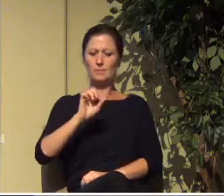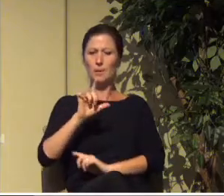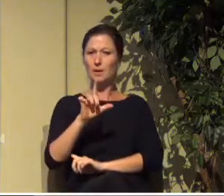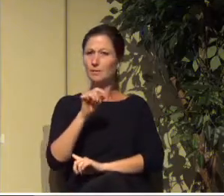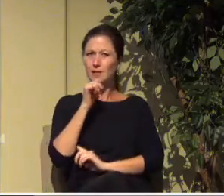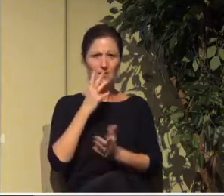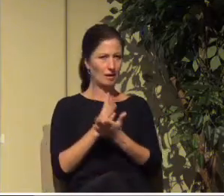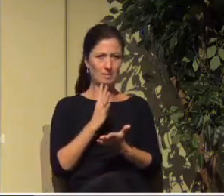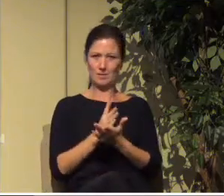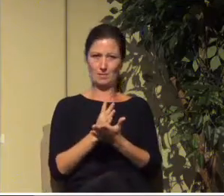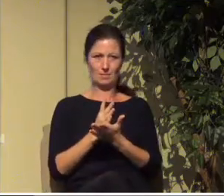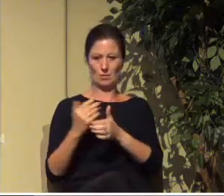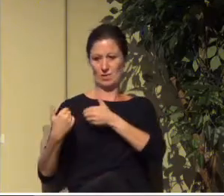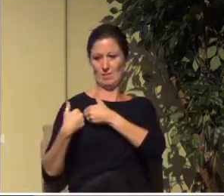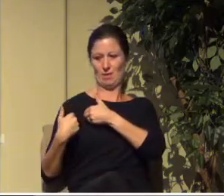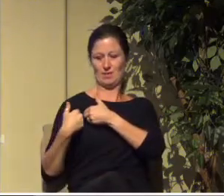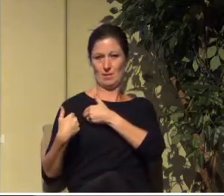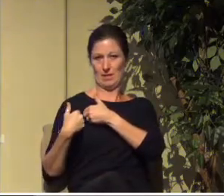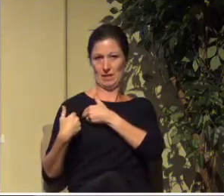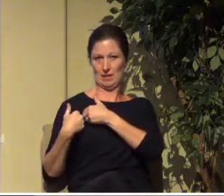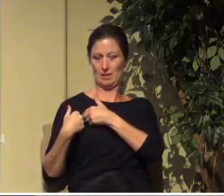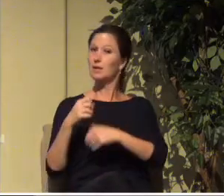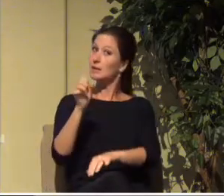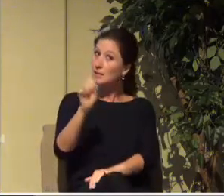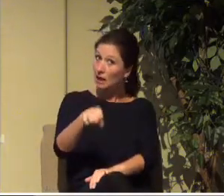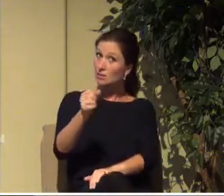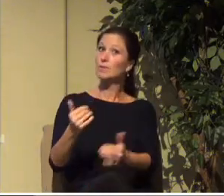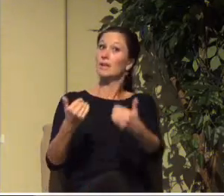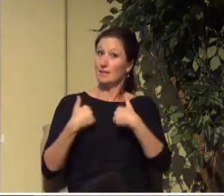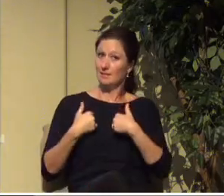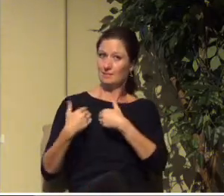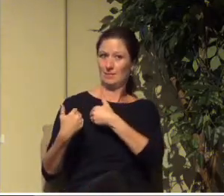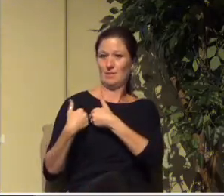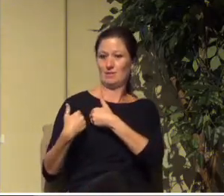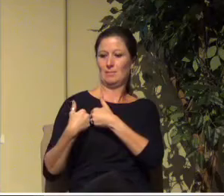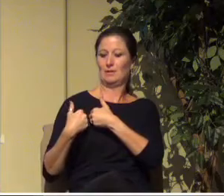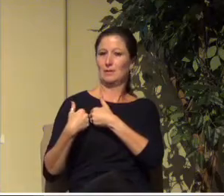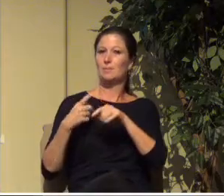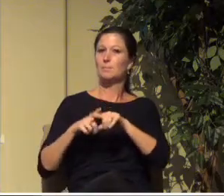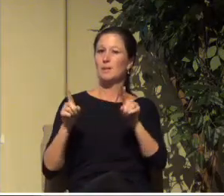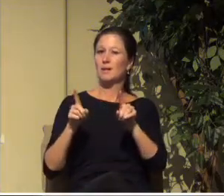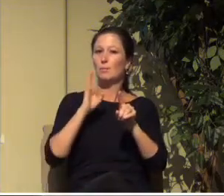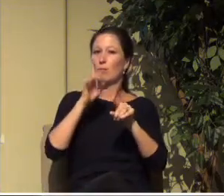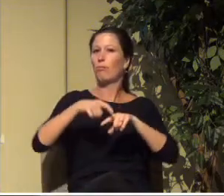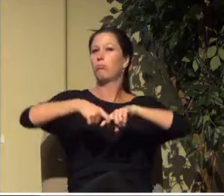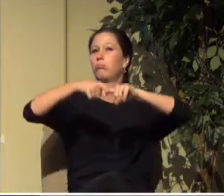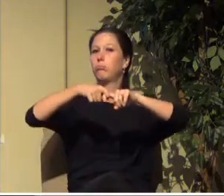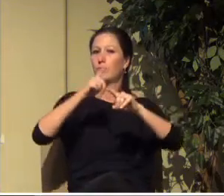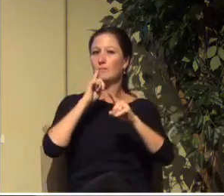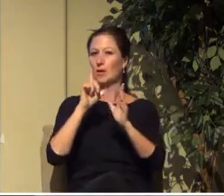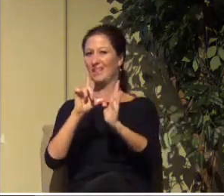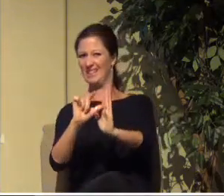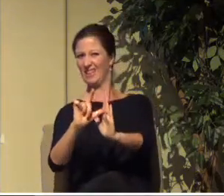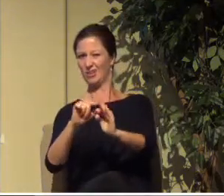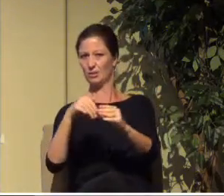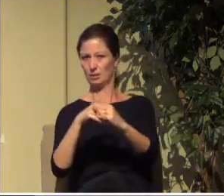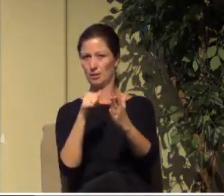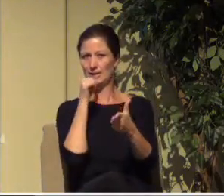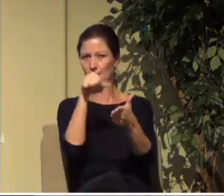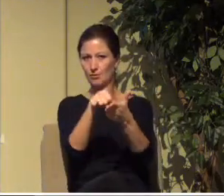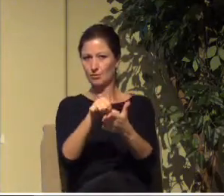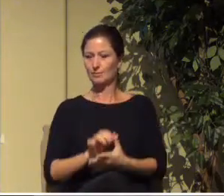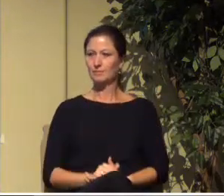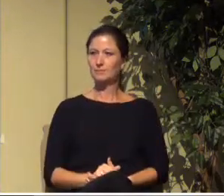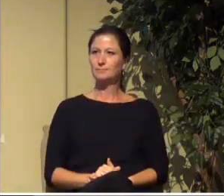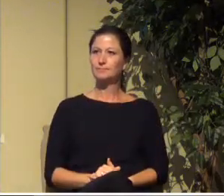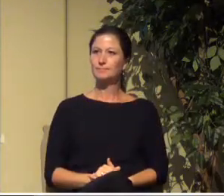responsibility as believers. Certainly, we do have responsibility. Yes. And he's going to get to that later on in the letter. But here, Paul